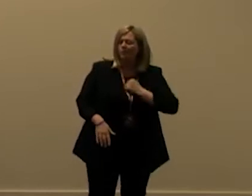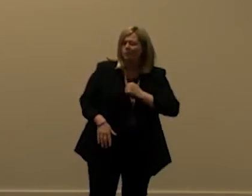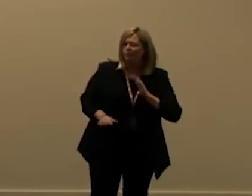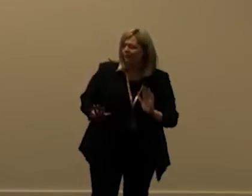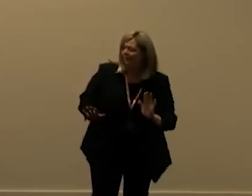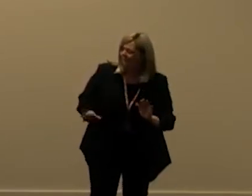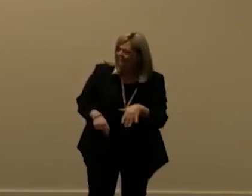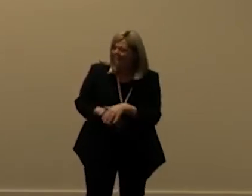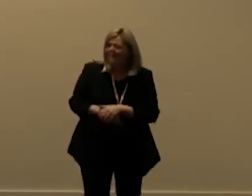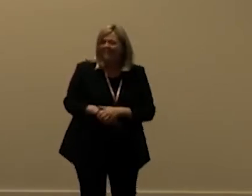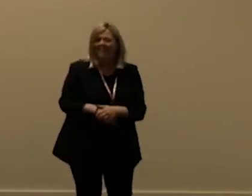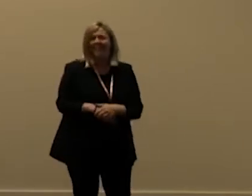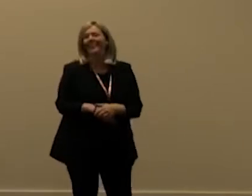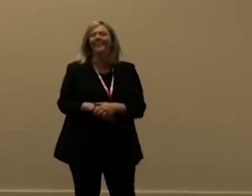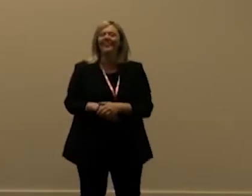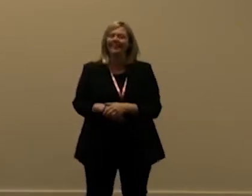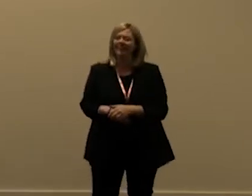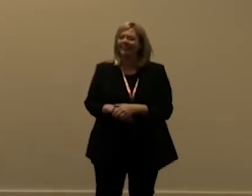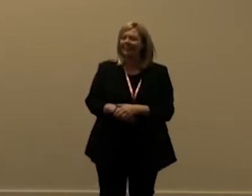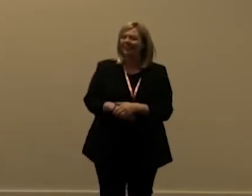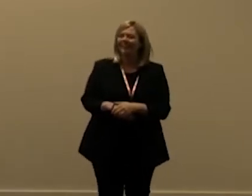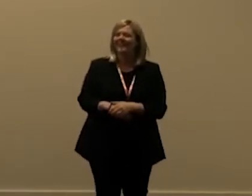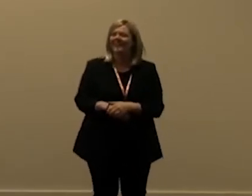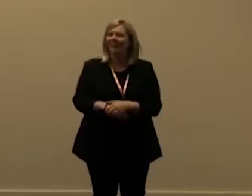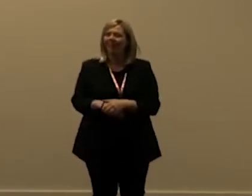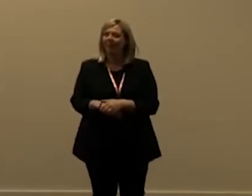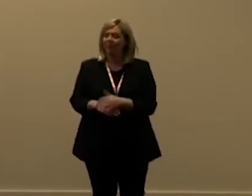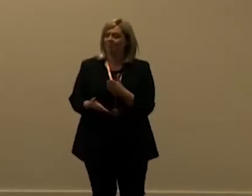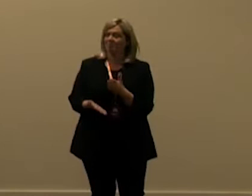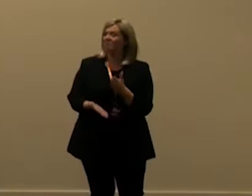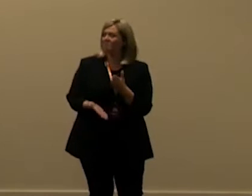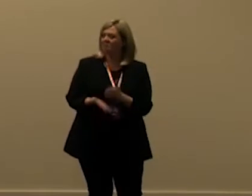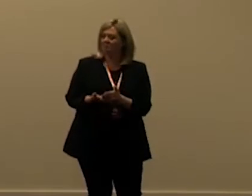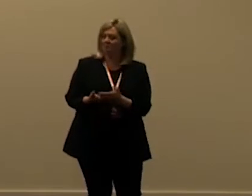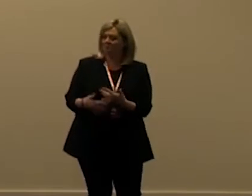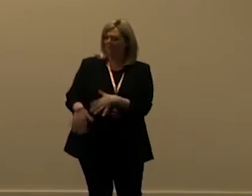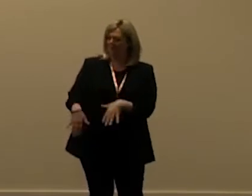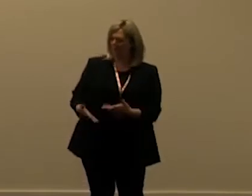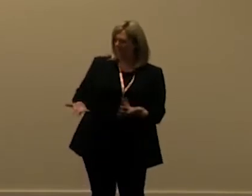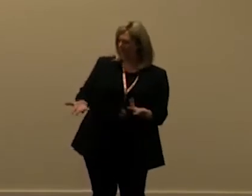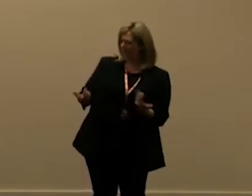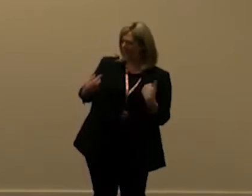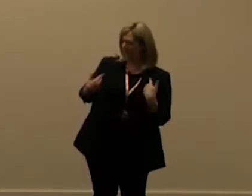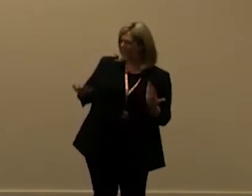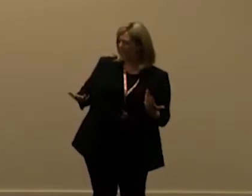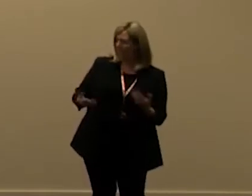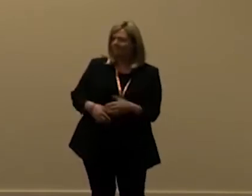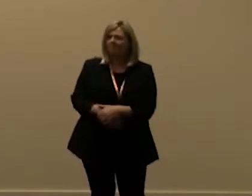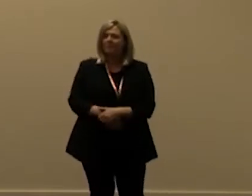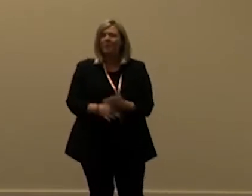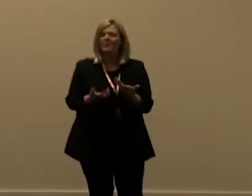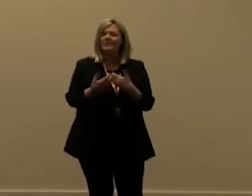it was more of a um it's not literally literally looking at the kilts more more of a technical perspective